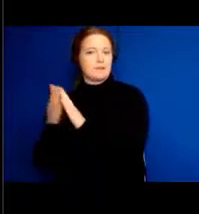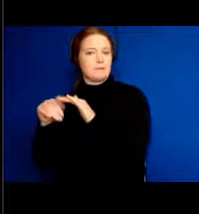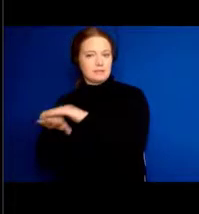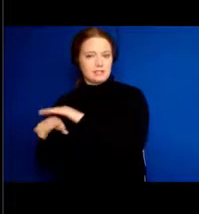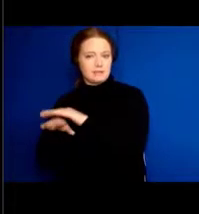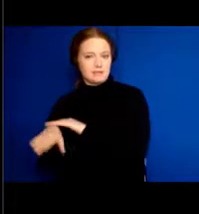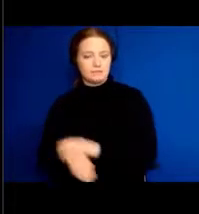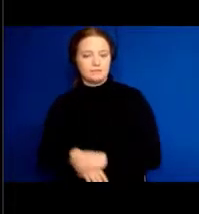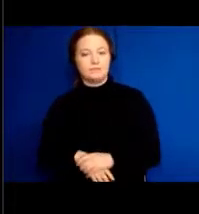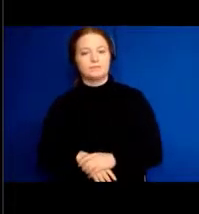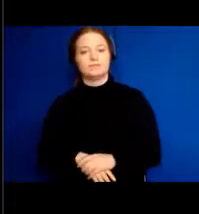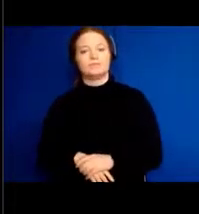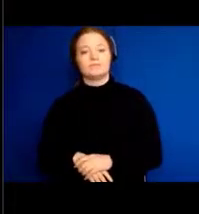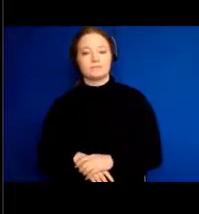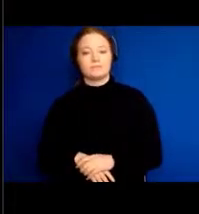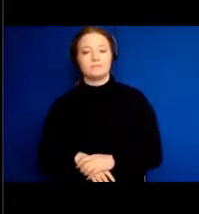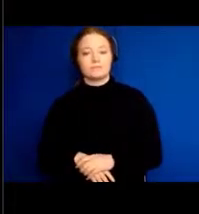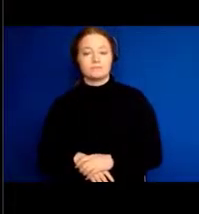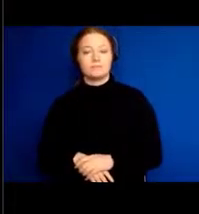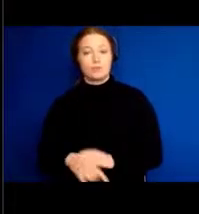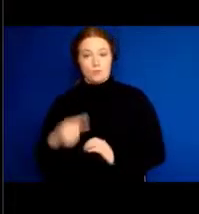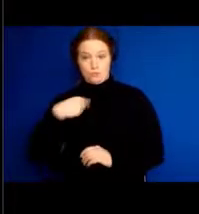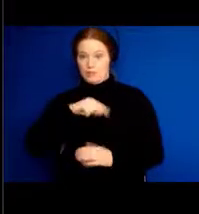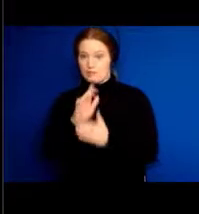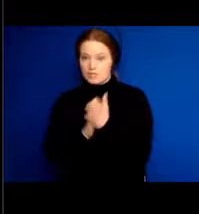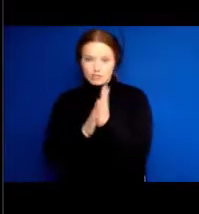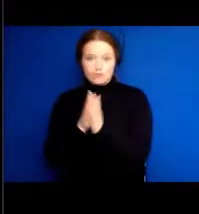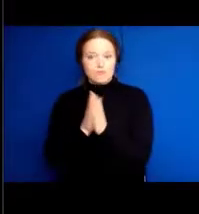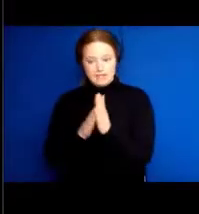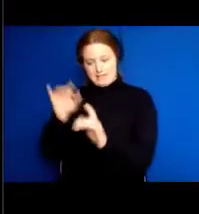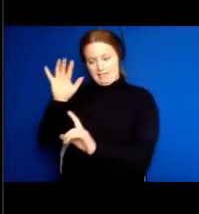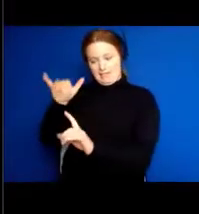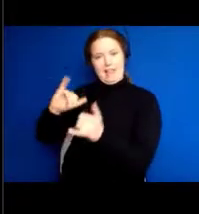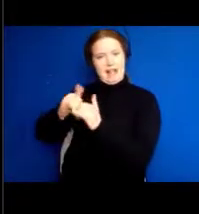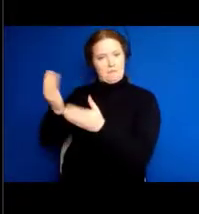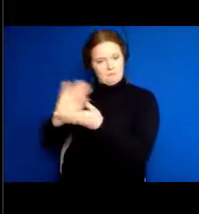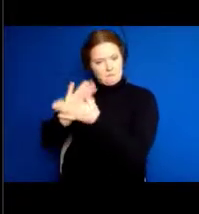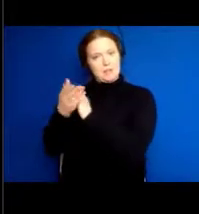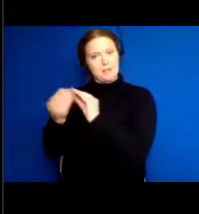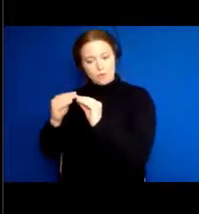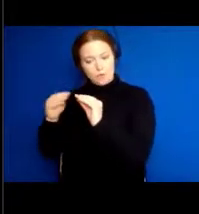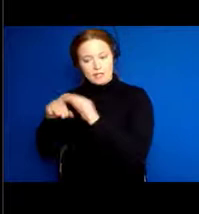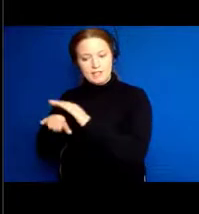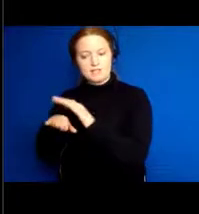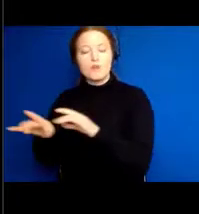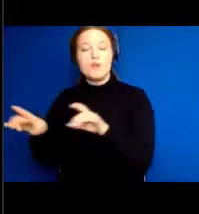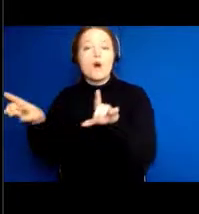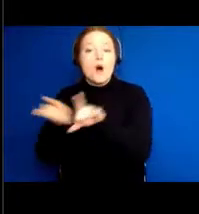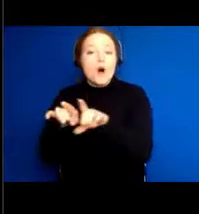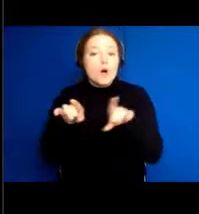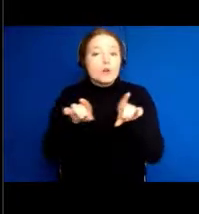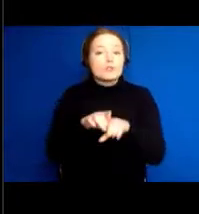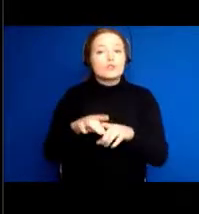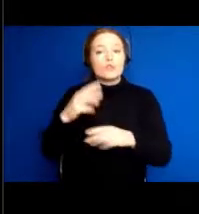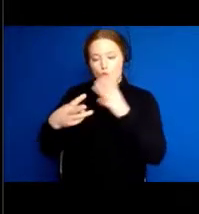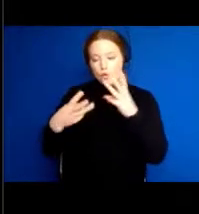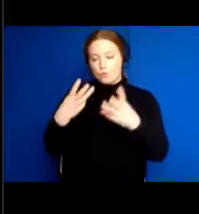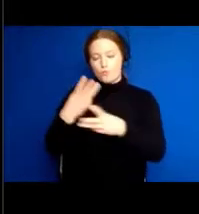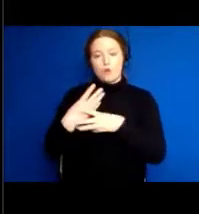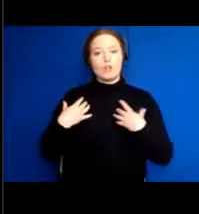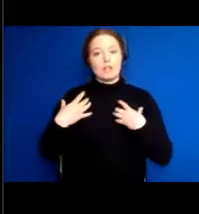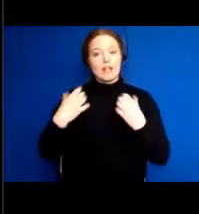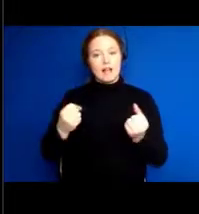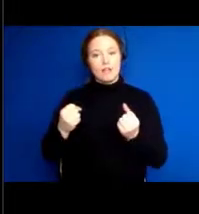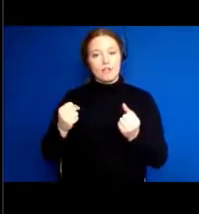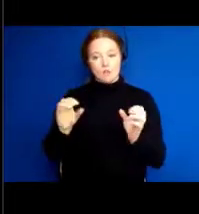And so is the World Health Organization and so is the Canadian government. So these initiatives called Age-Friendly